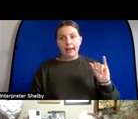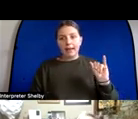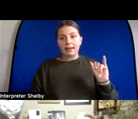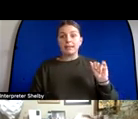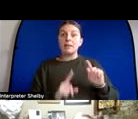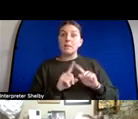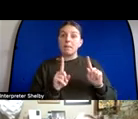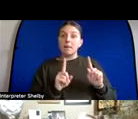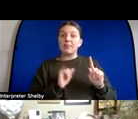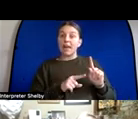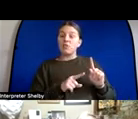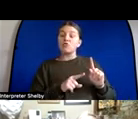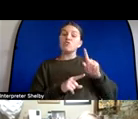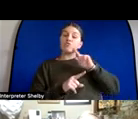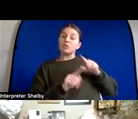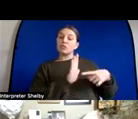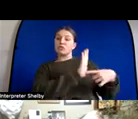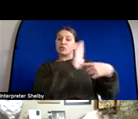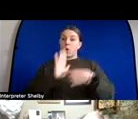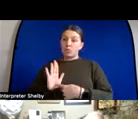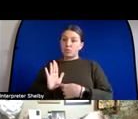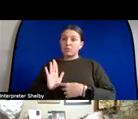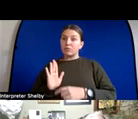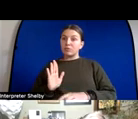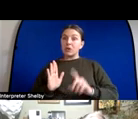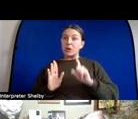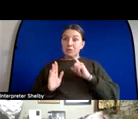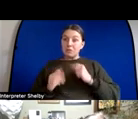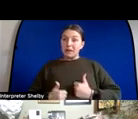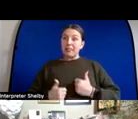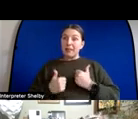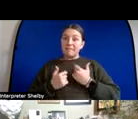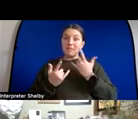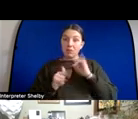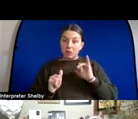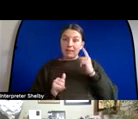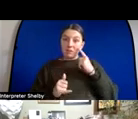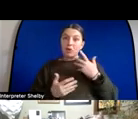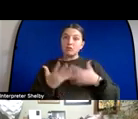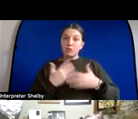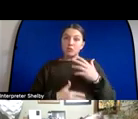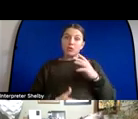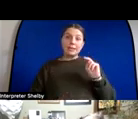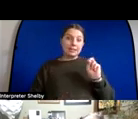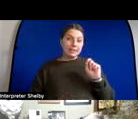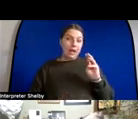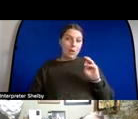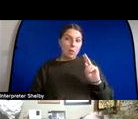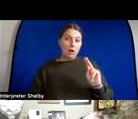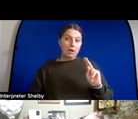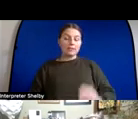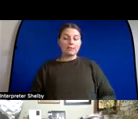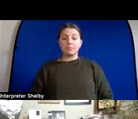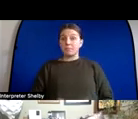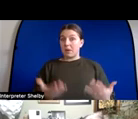a reflection of what real life is in social network maybe the answer to bernie